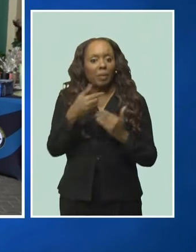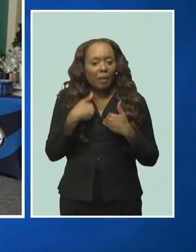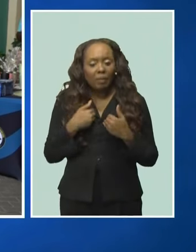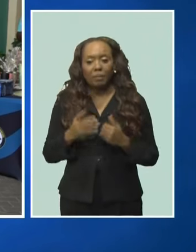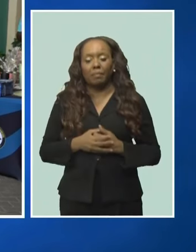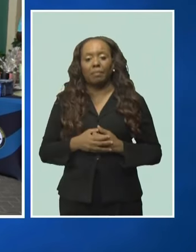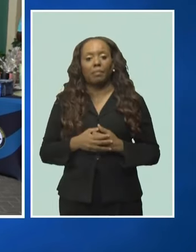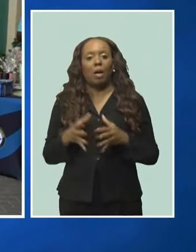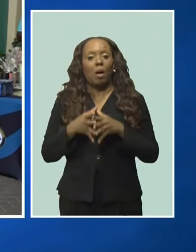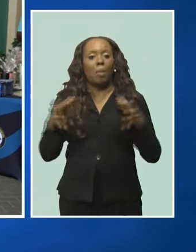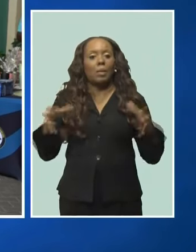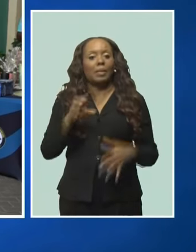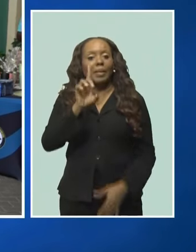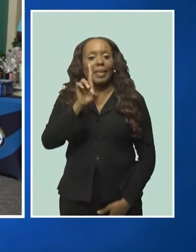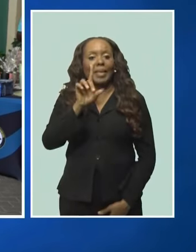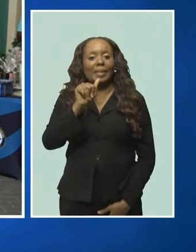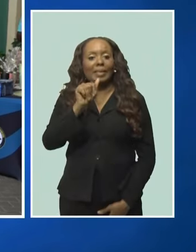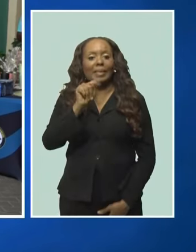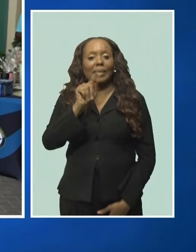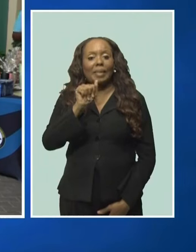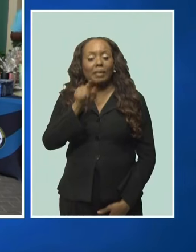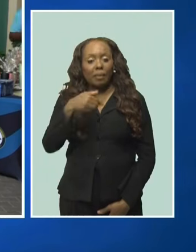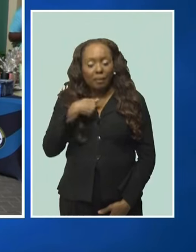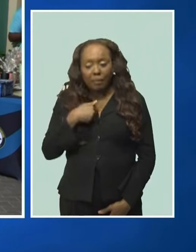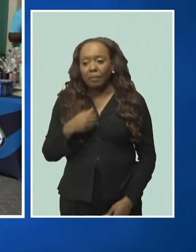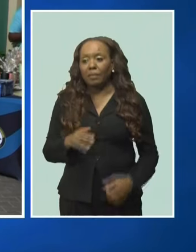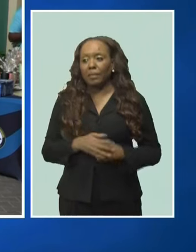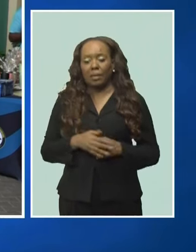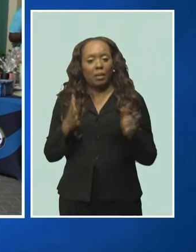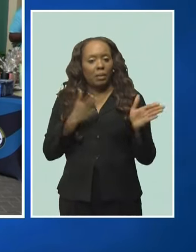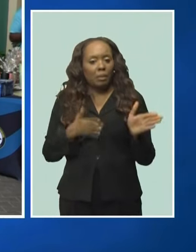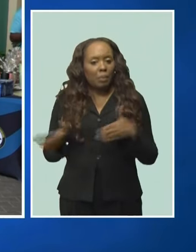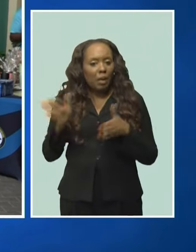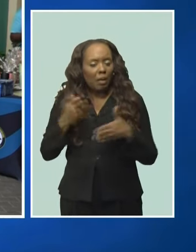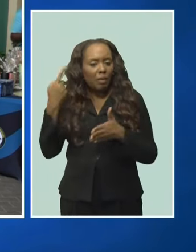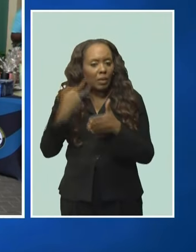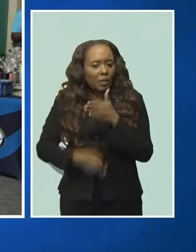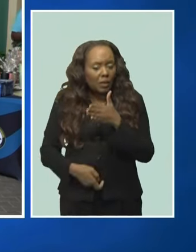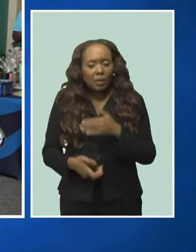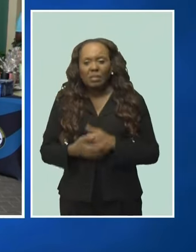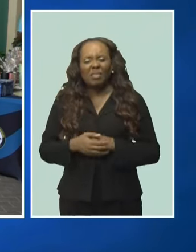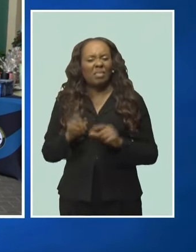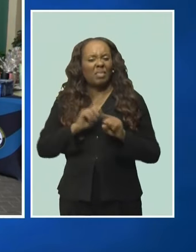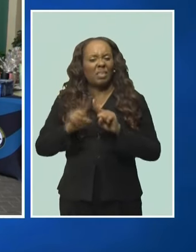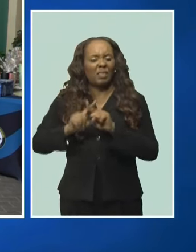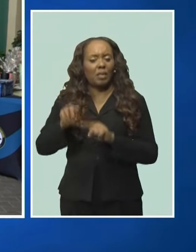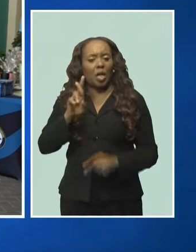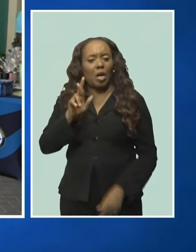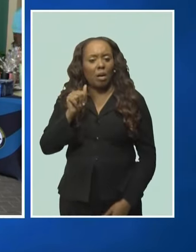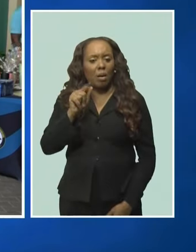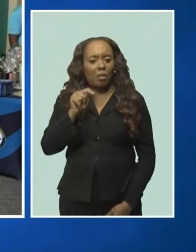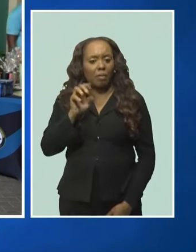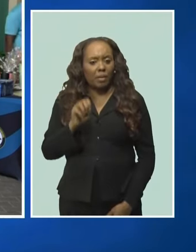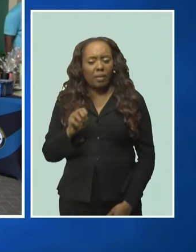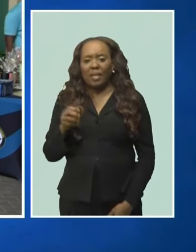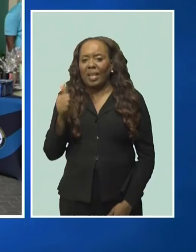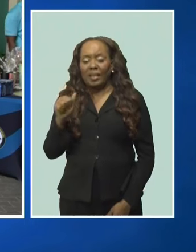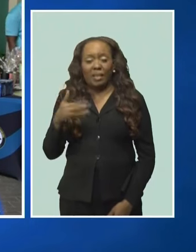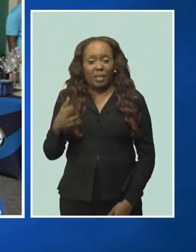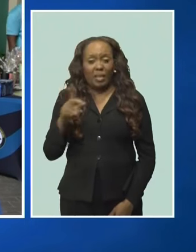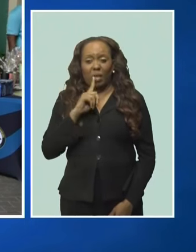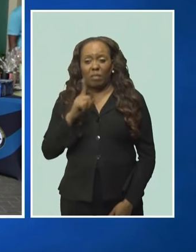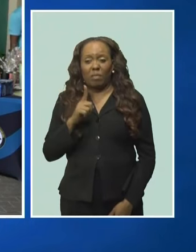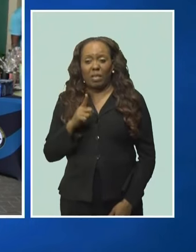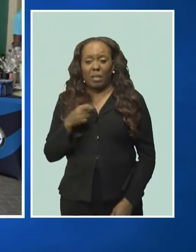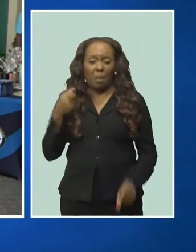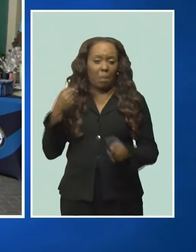data you have, the charge for your in-plan rate, the charge for the out-of-plan rate, and any contract terms that might be detrimental to you will